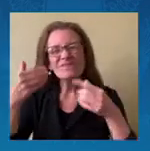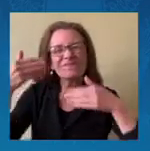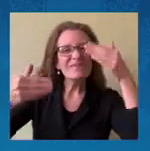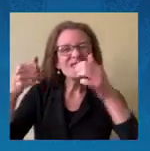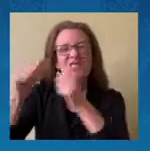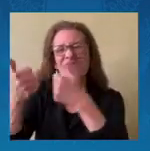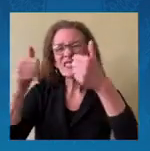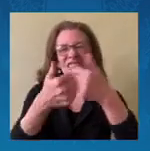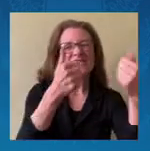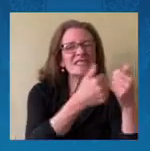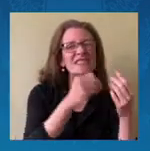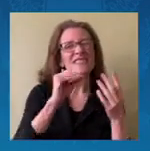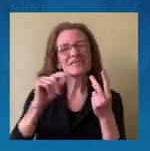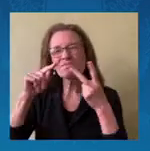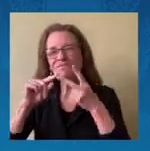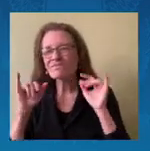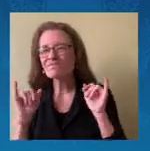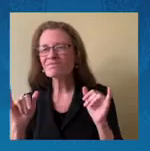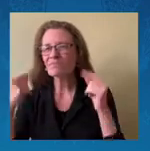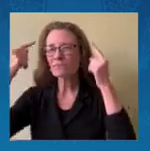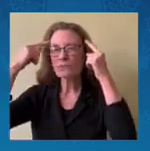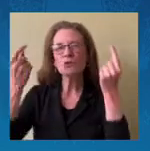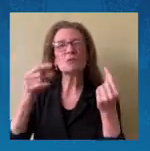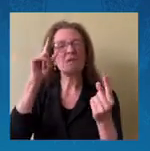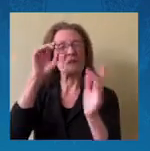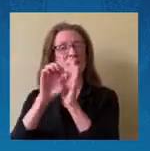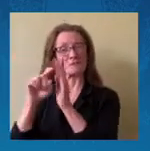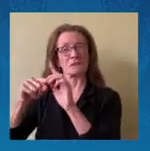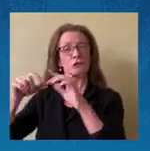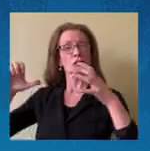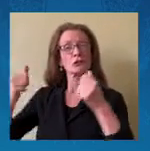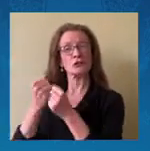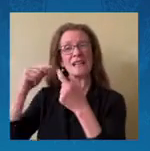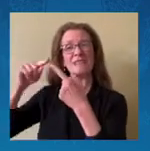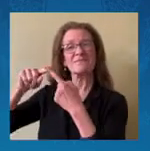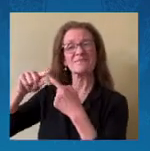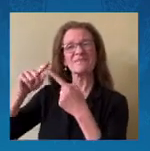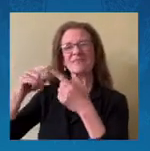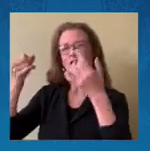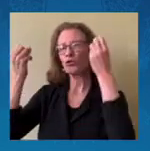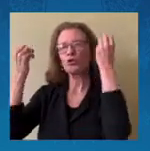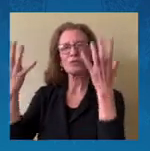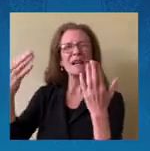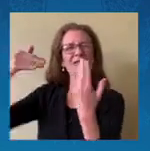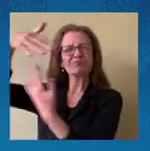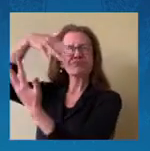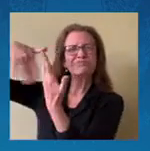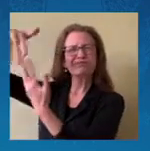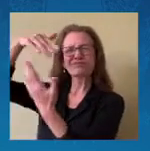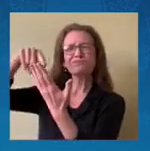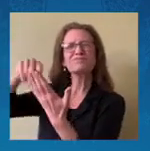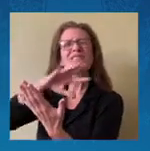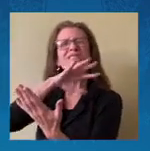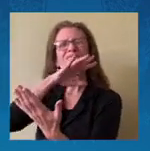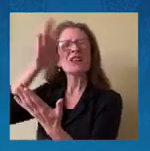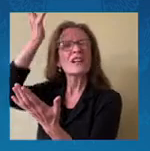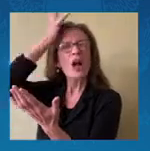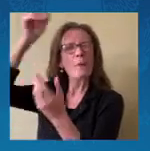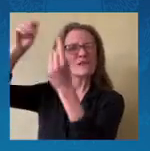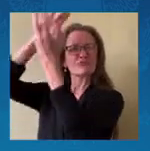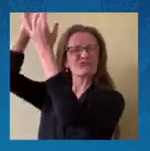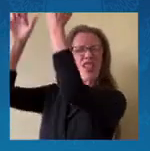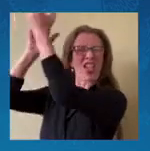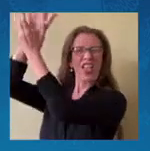challenges. For example. Being congestion. Debris. And threats. Including. need. To